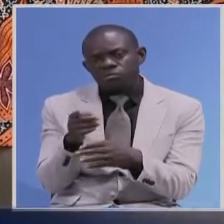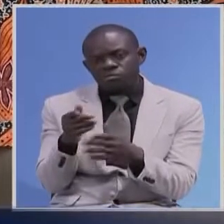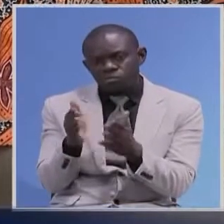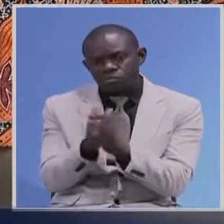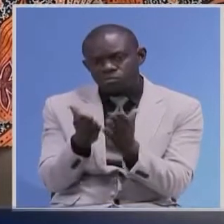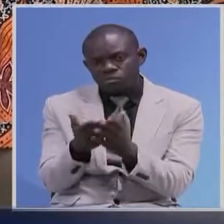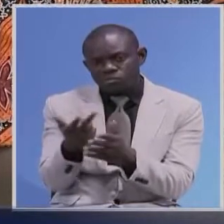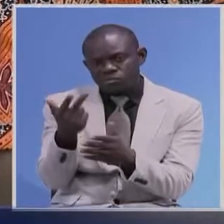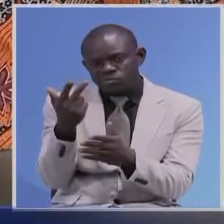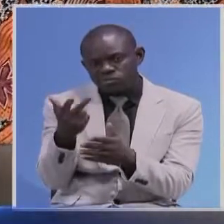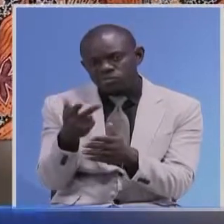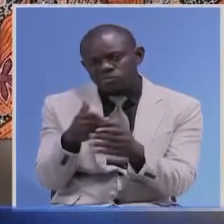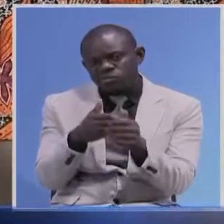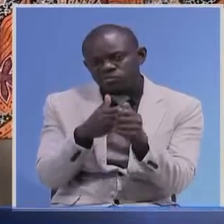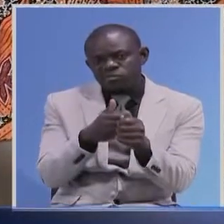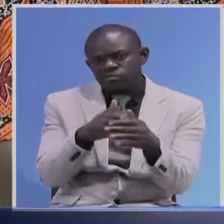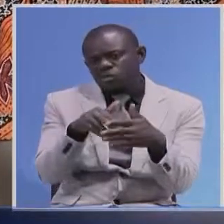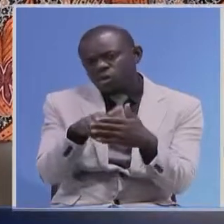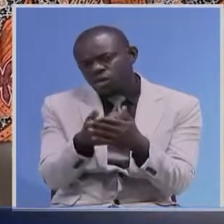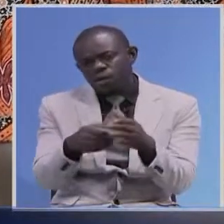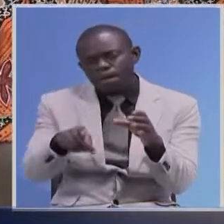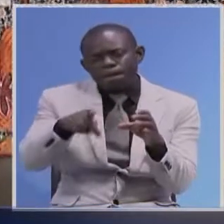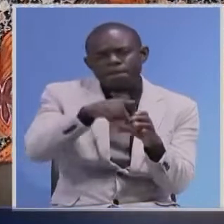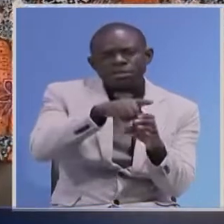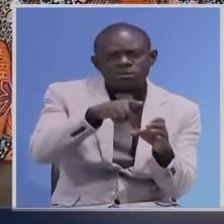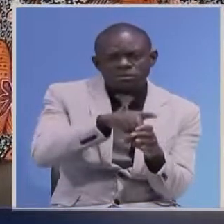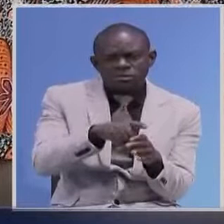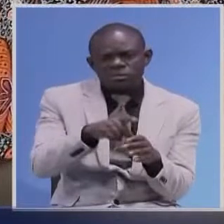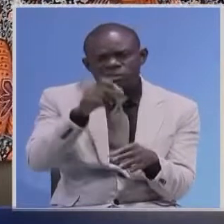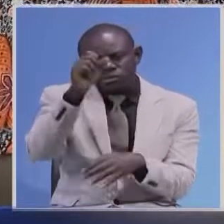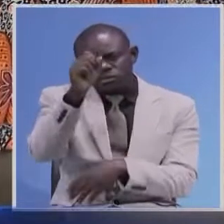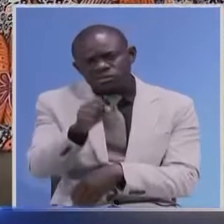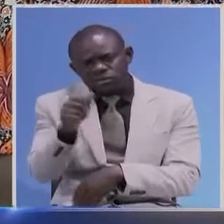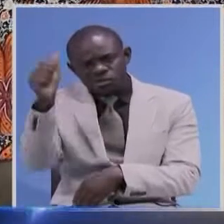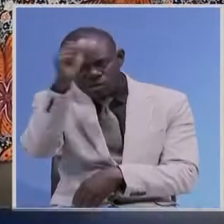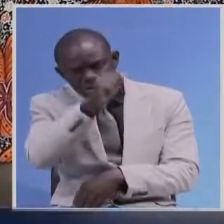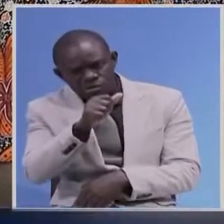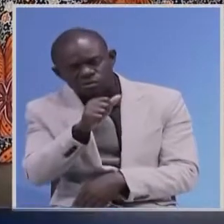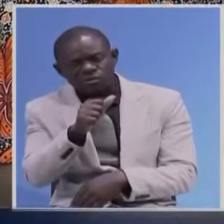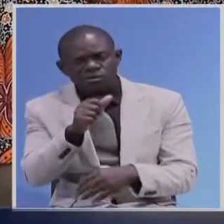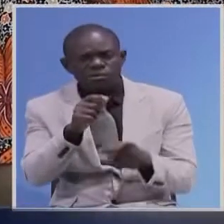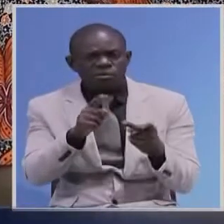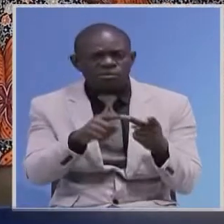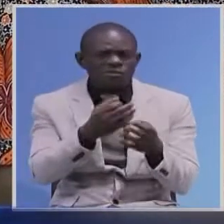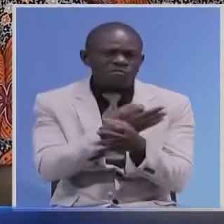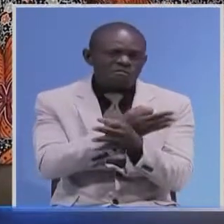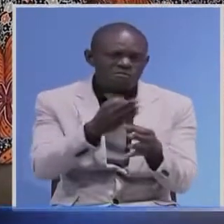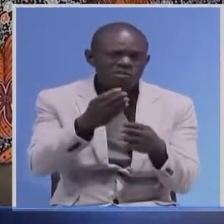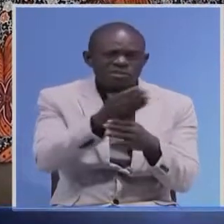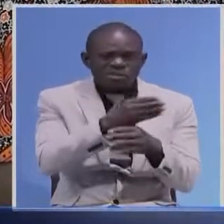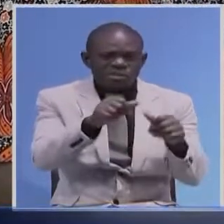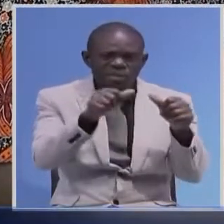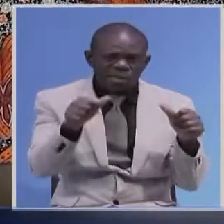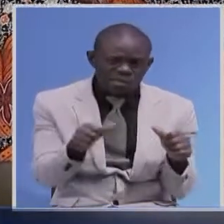free trade area, I think, to be important for us to enhance coordination between the